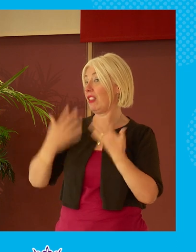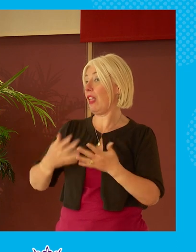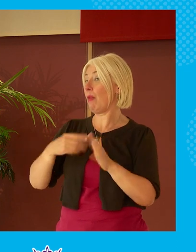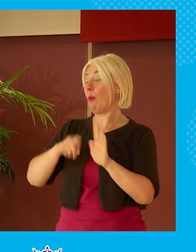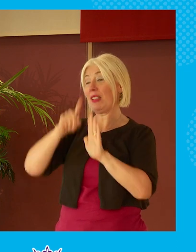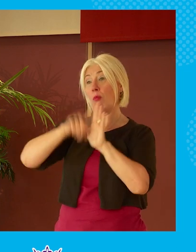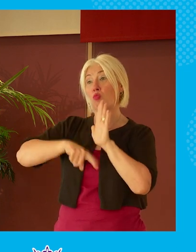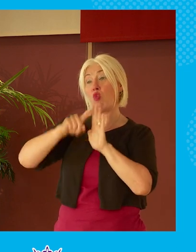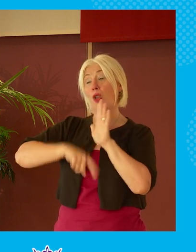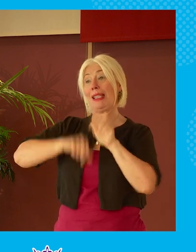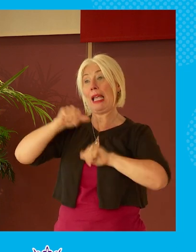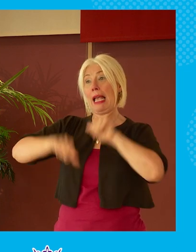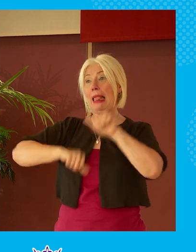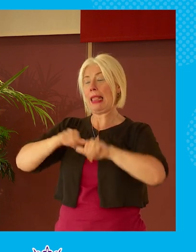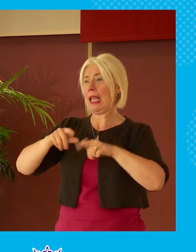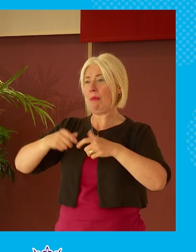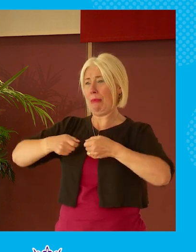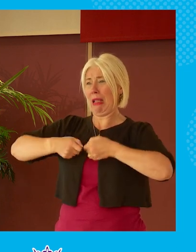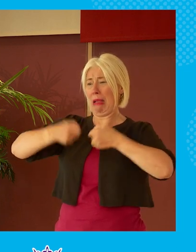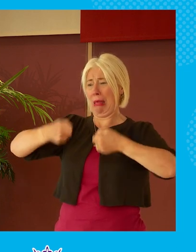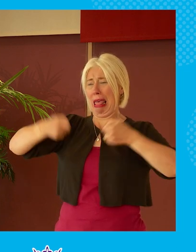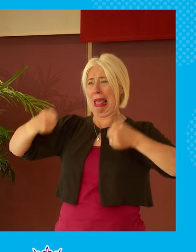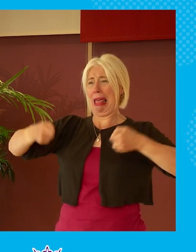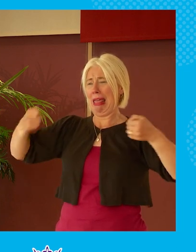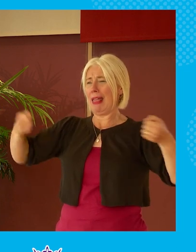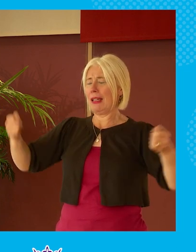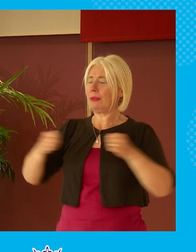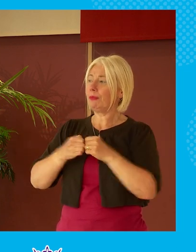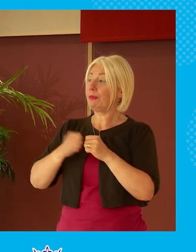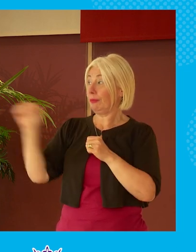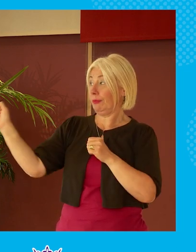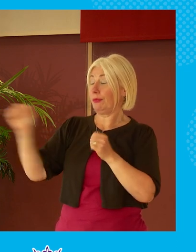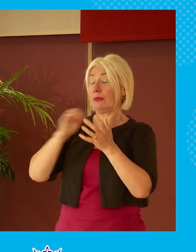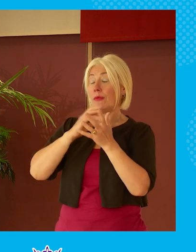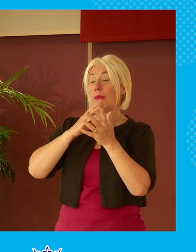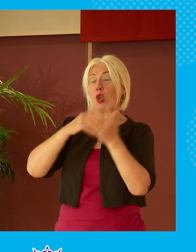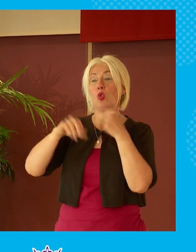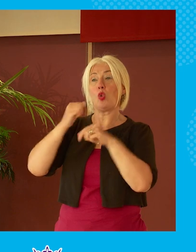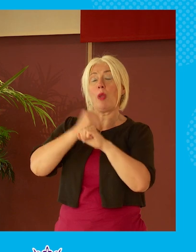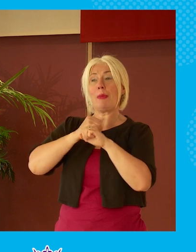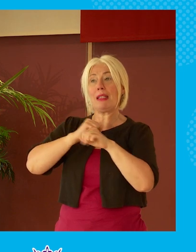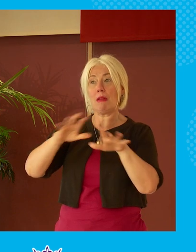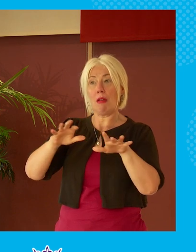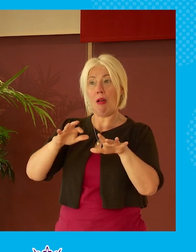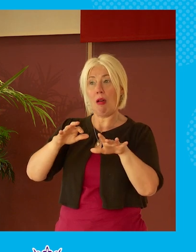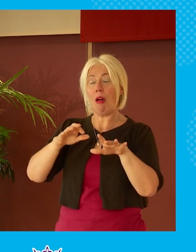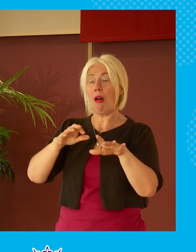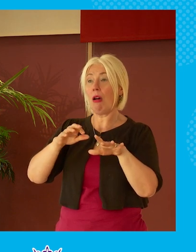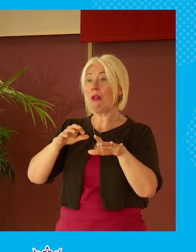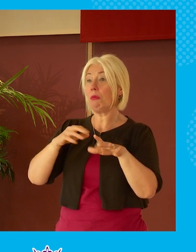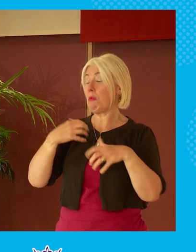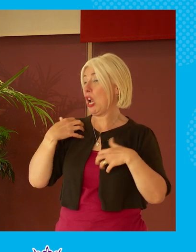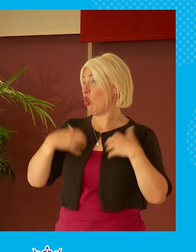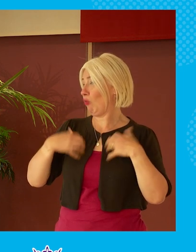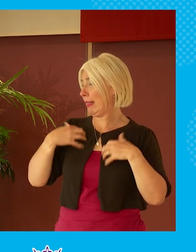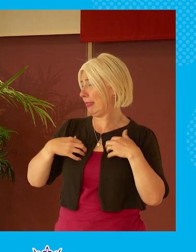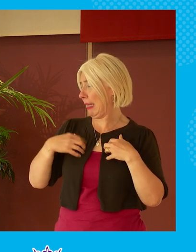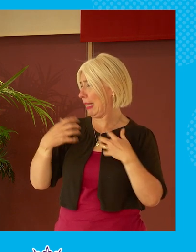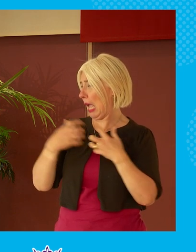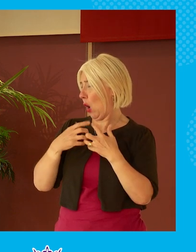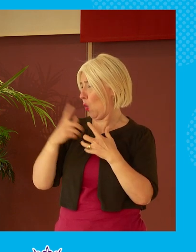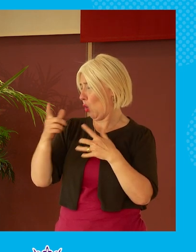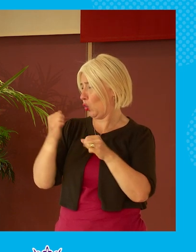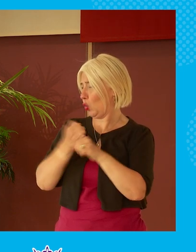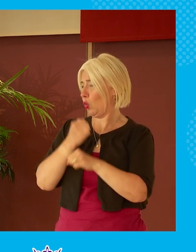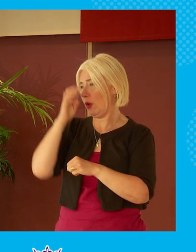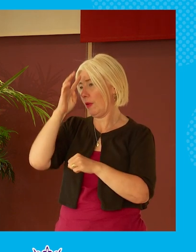unwieldy because we were trying to do lots of things social media in a lot of ways that's a very interesting concept about it coming back up the pipe and i i do recognize that but